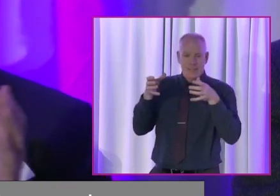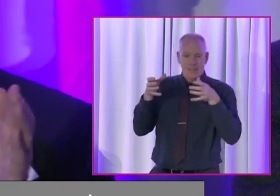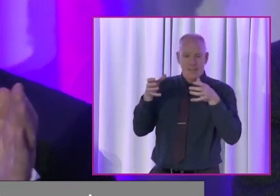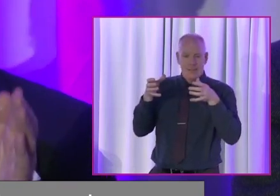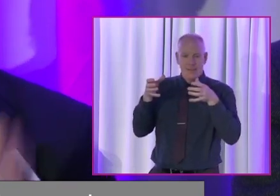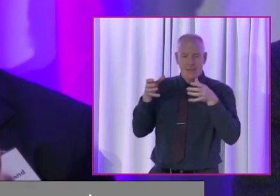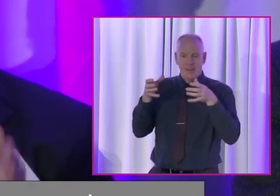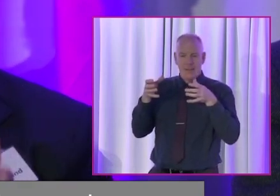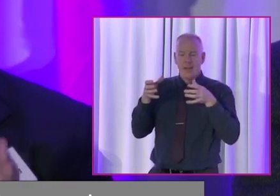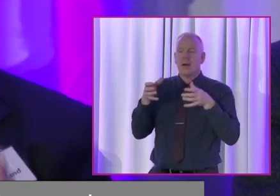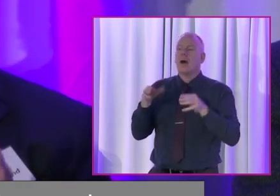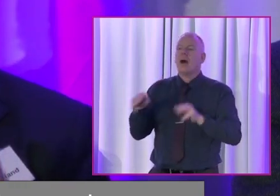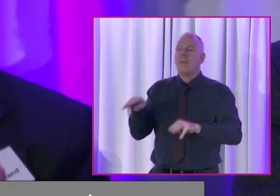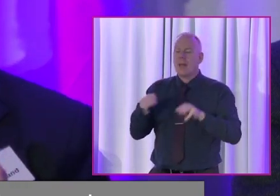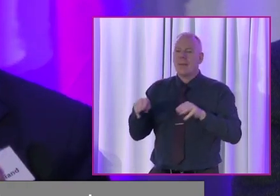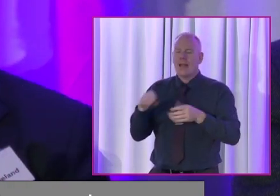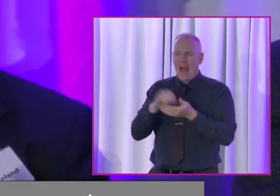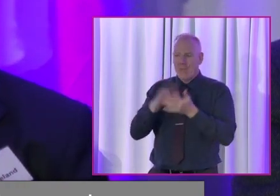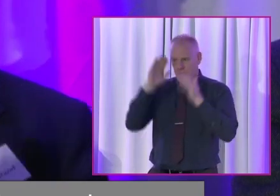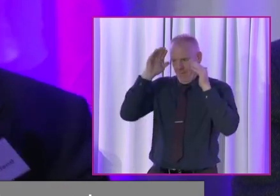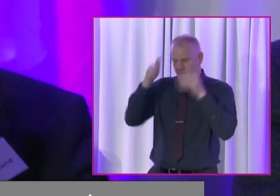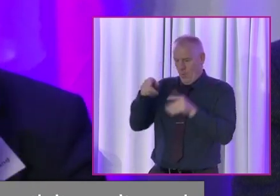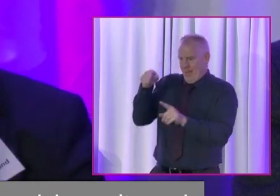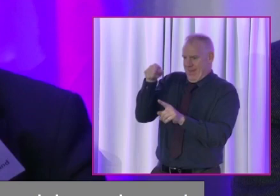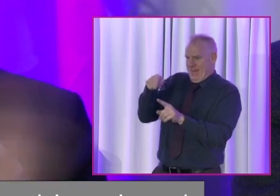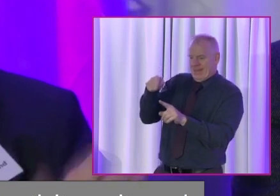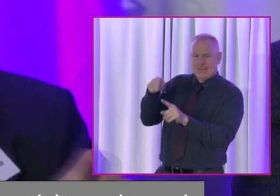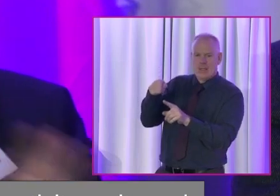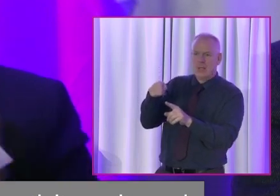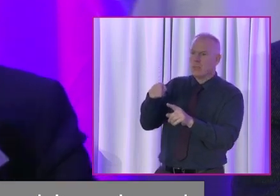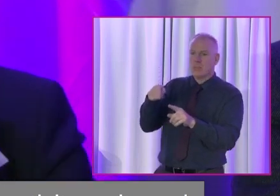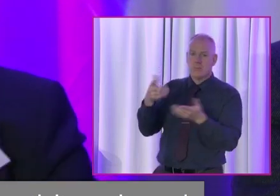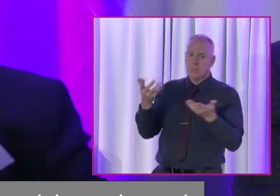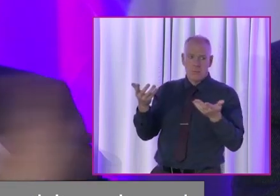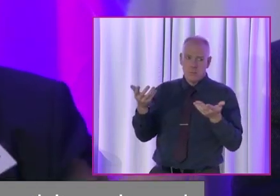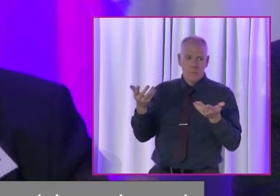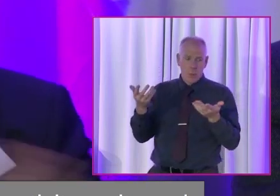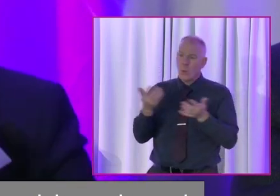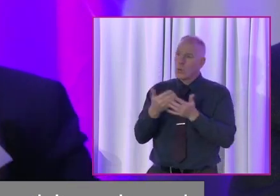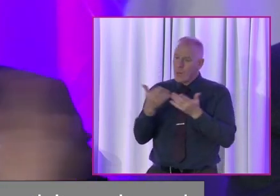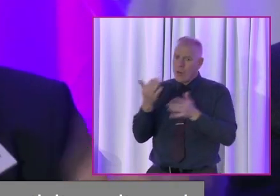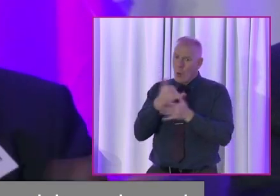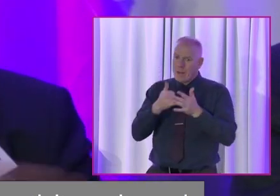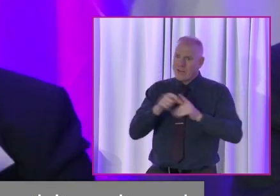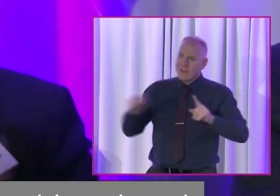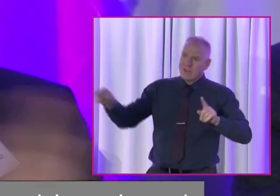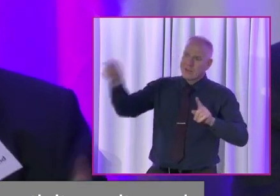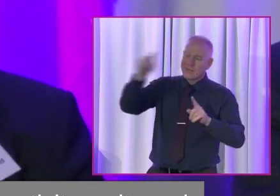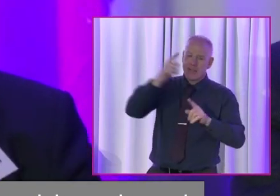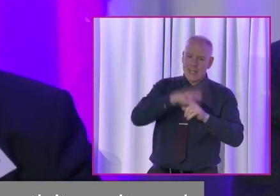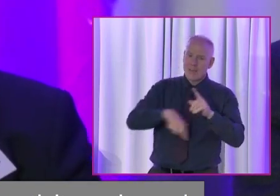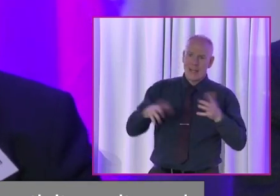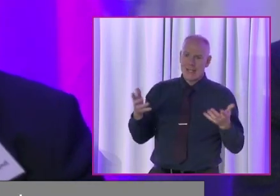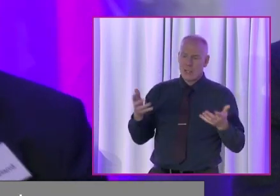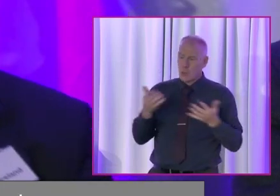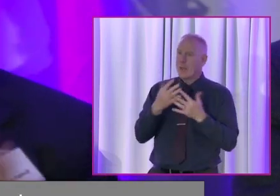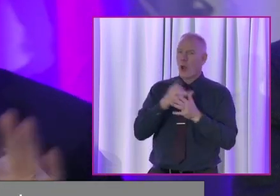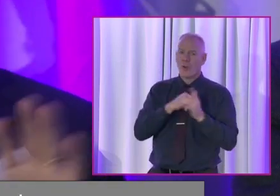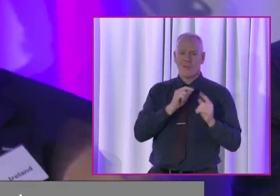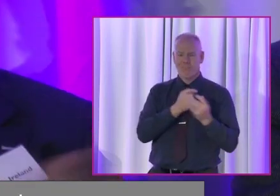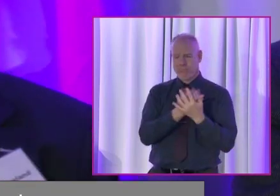And people really have to concentrate on that. There's so many organisations across the disability spectrum.